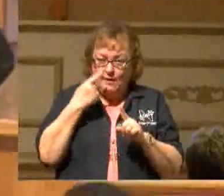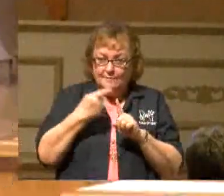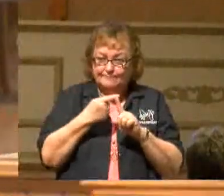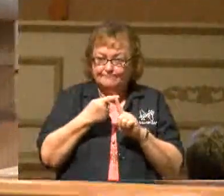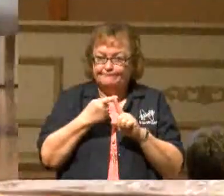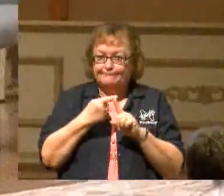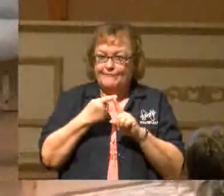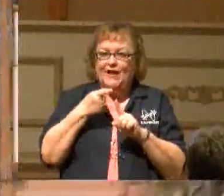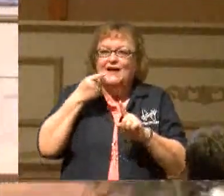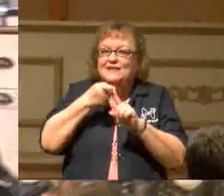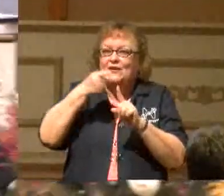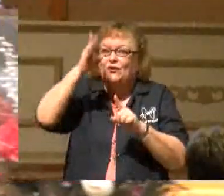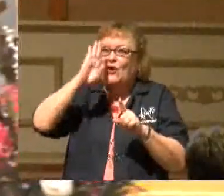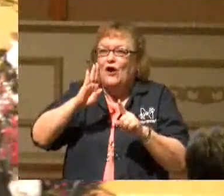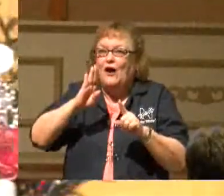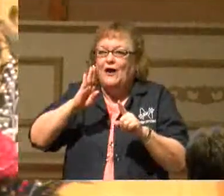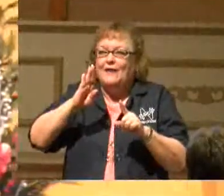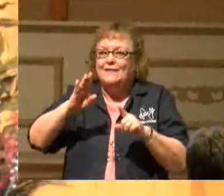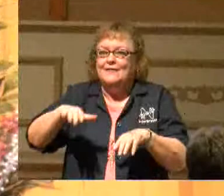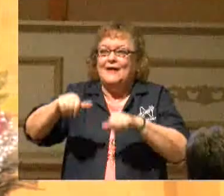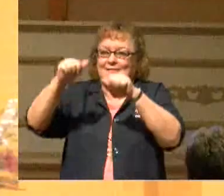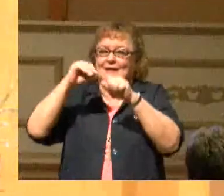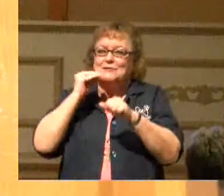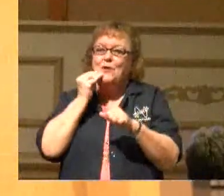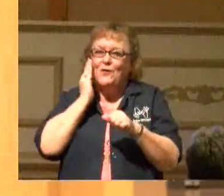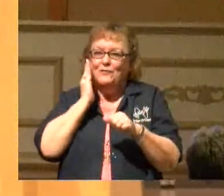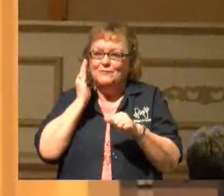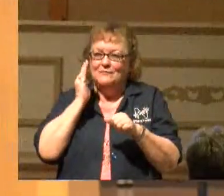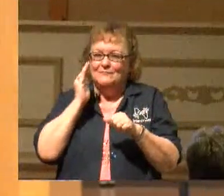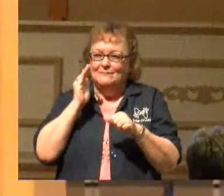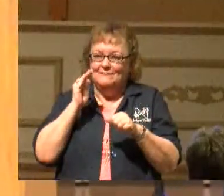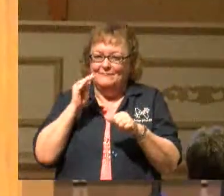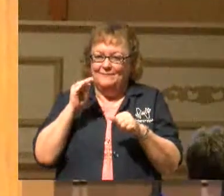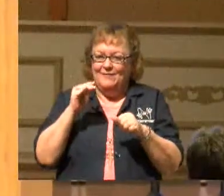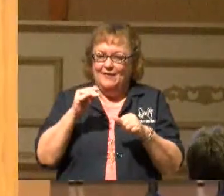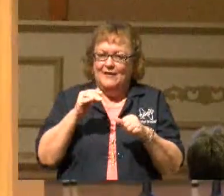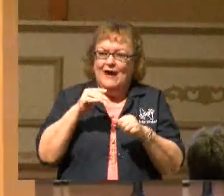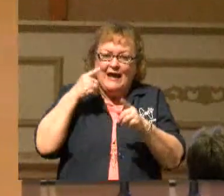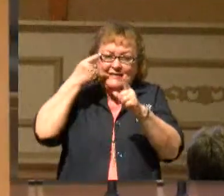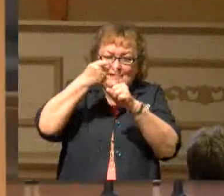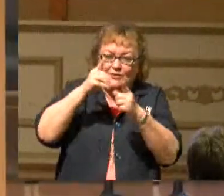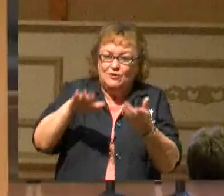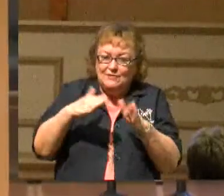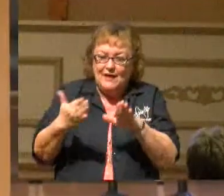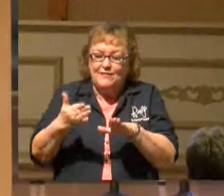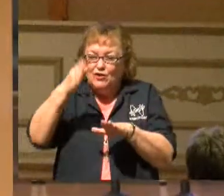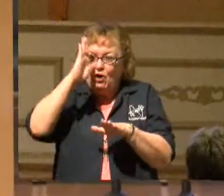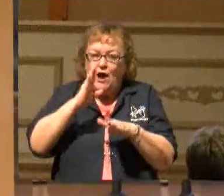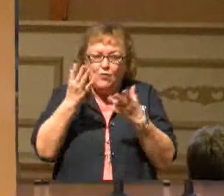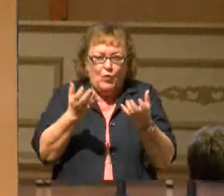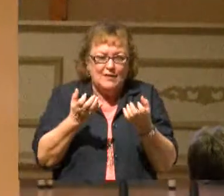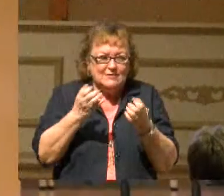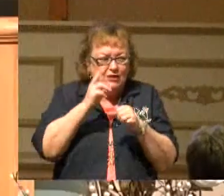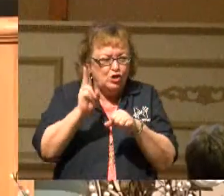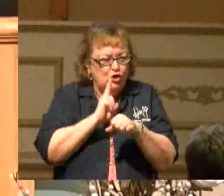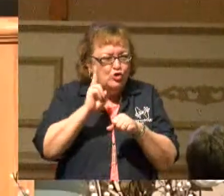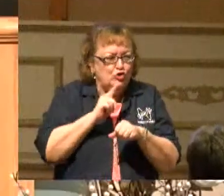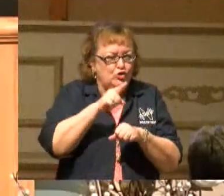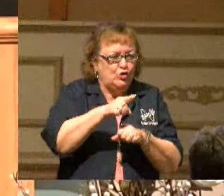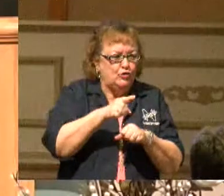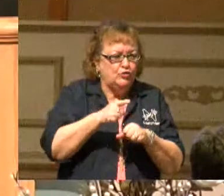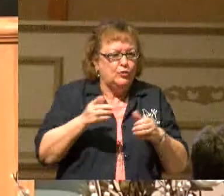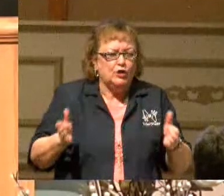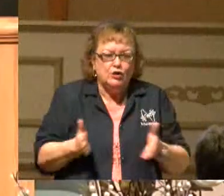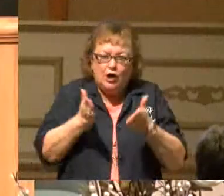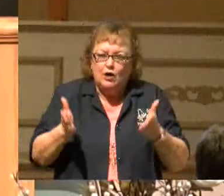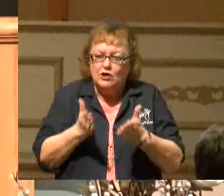for you. Until then, He has a plan for your life. Until then, He wants to use you to point someone else to Jesus Christ, to encourage